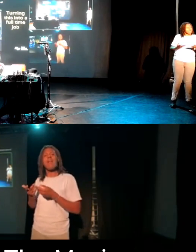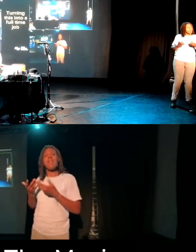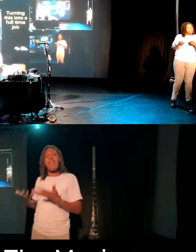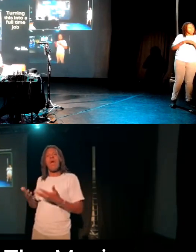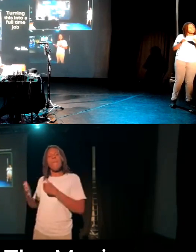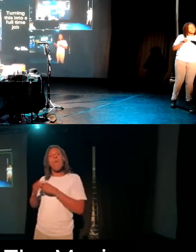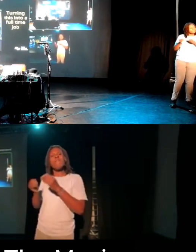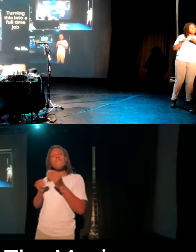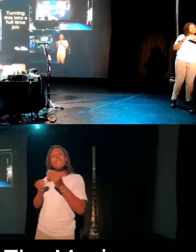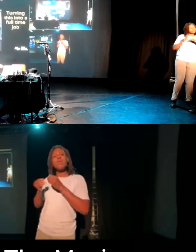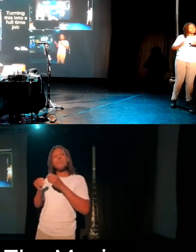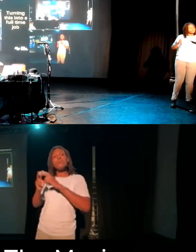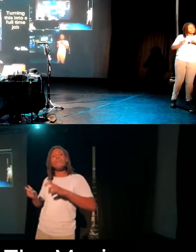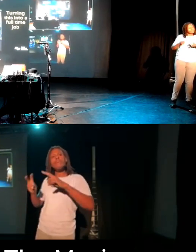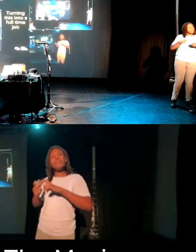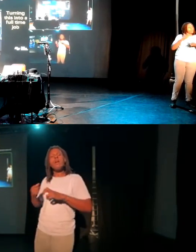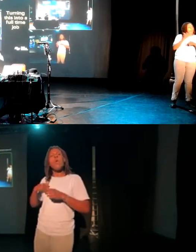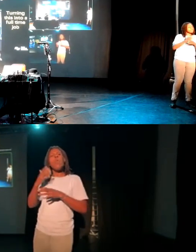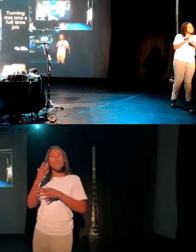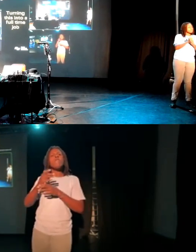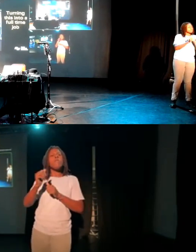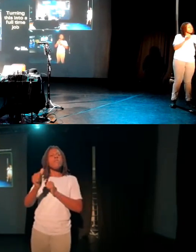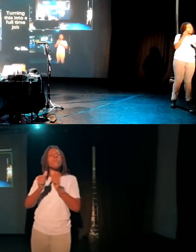now work for an organization called The Music Works.